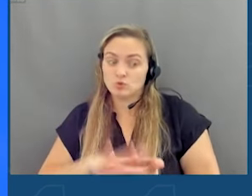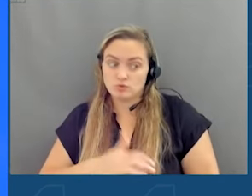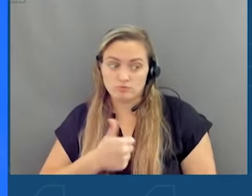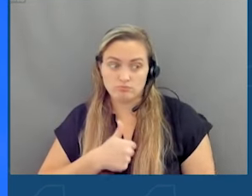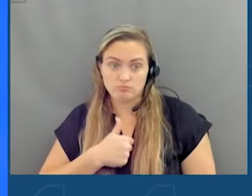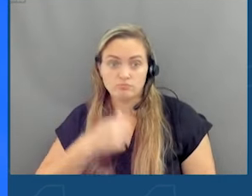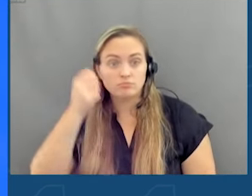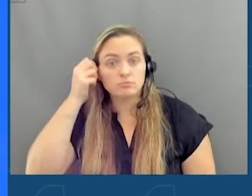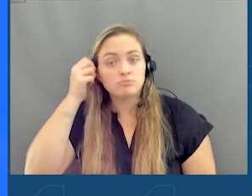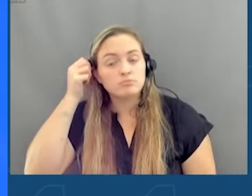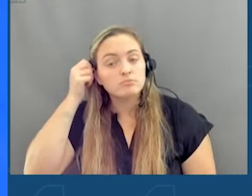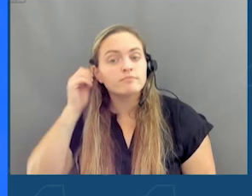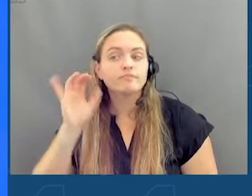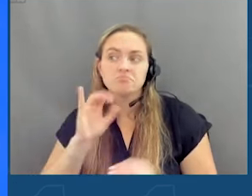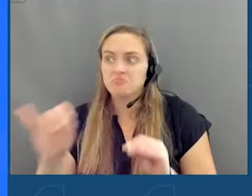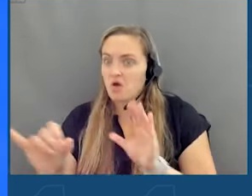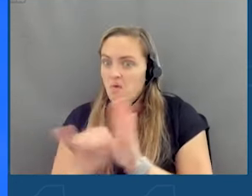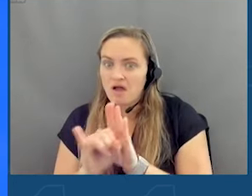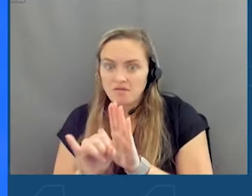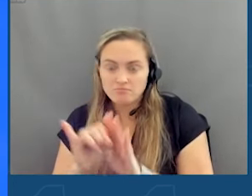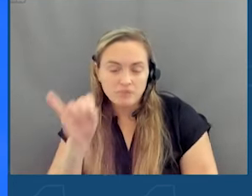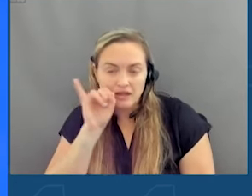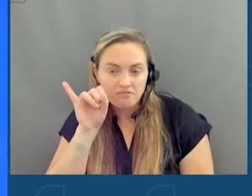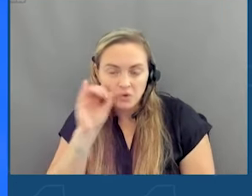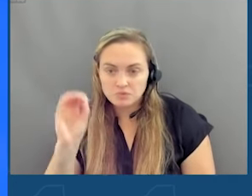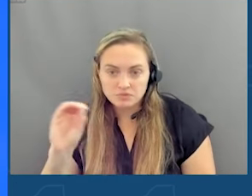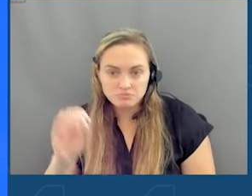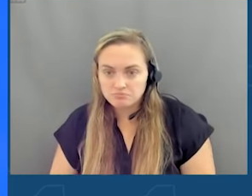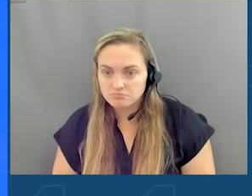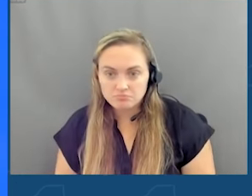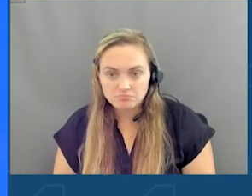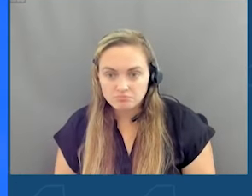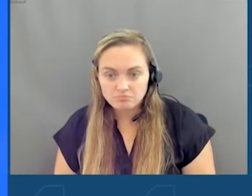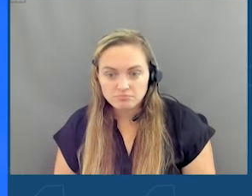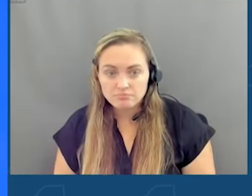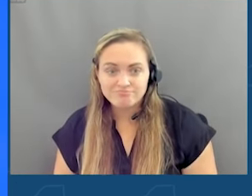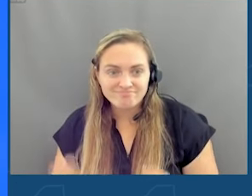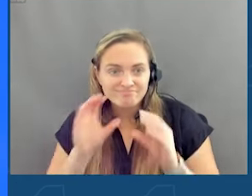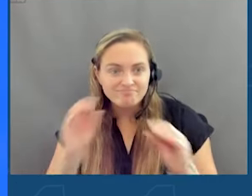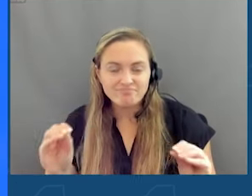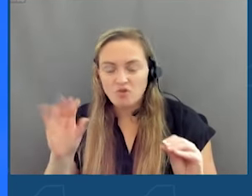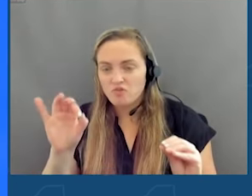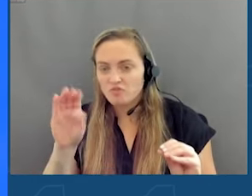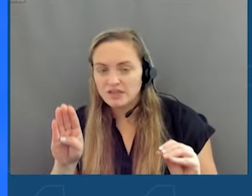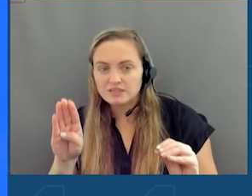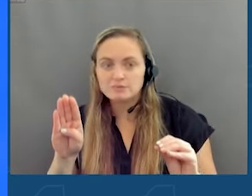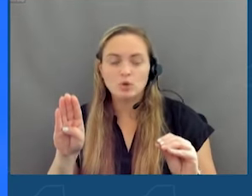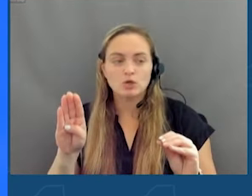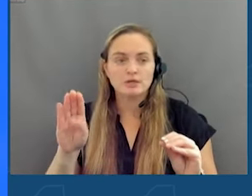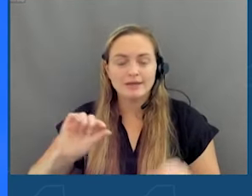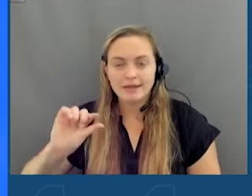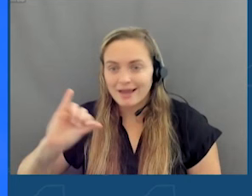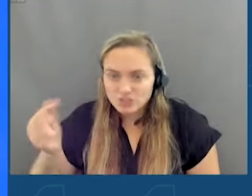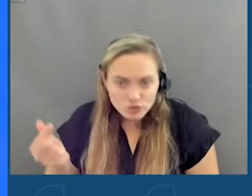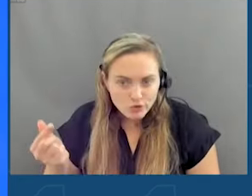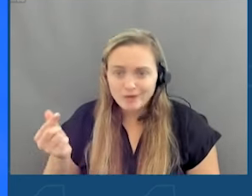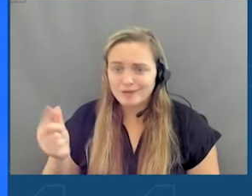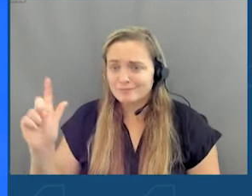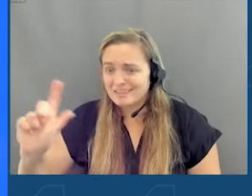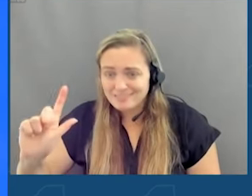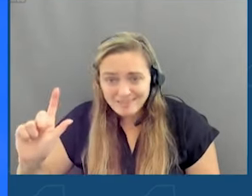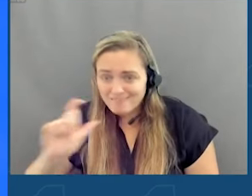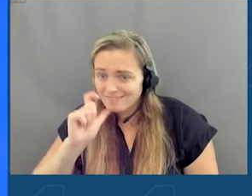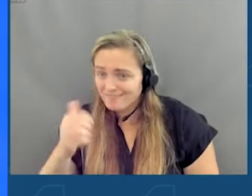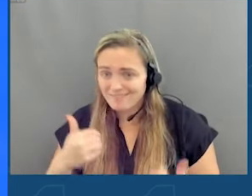There were no iPhones. There was no Facebook, Instagram, TikTok. The extent of our social